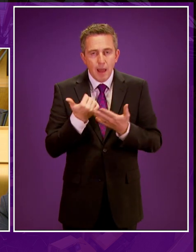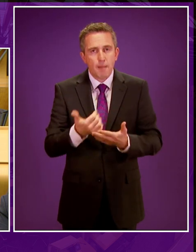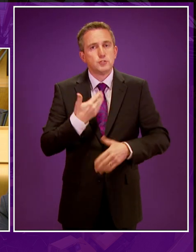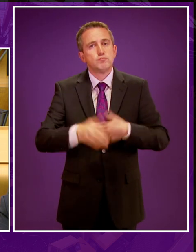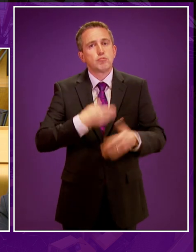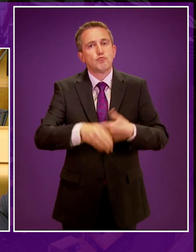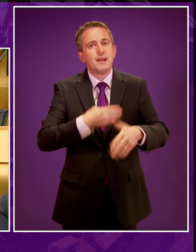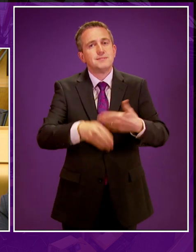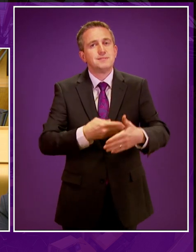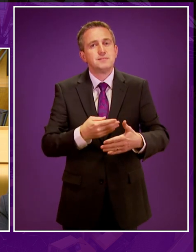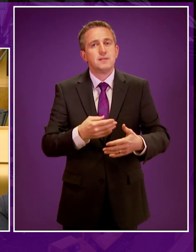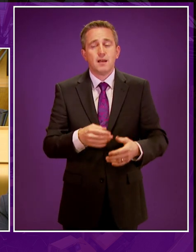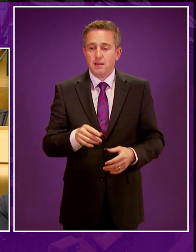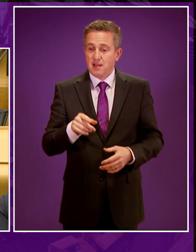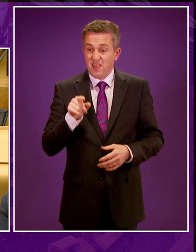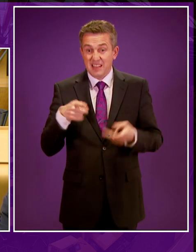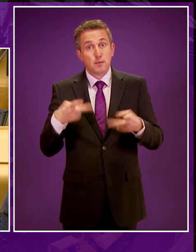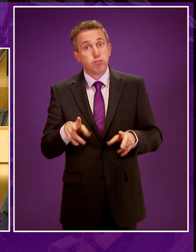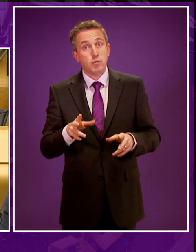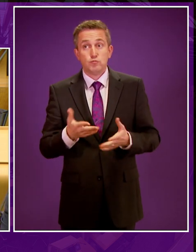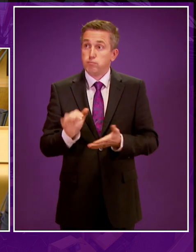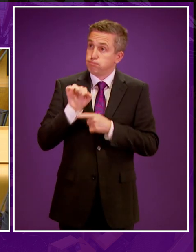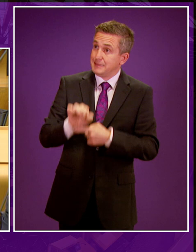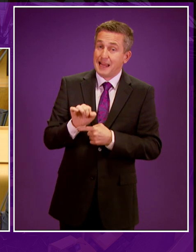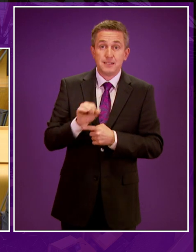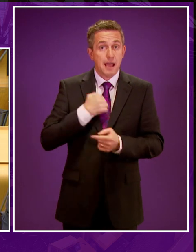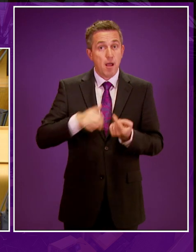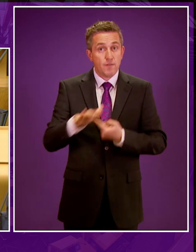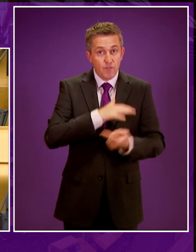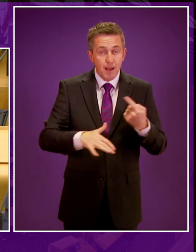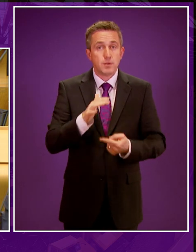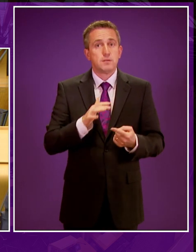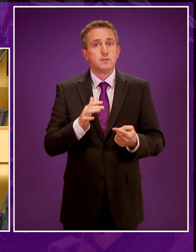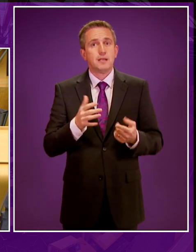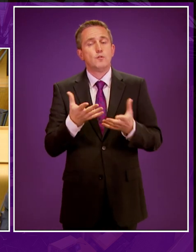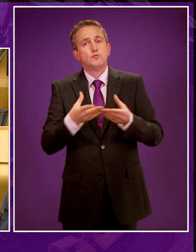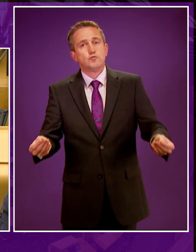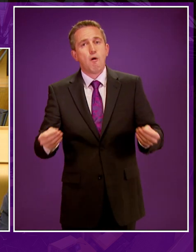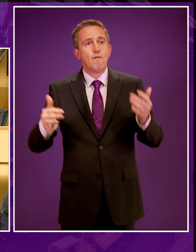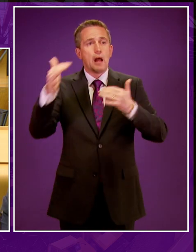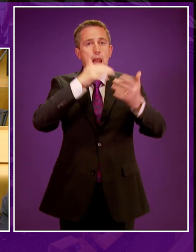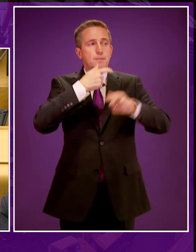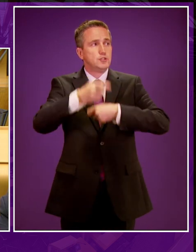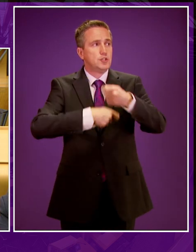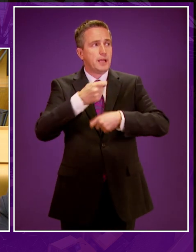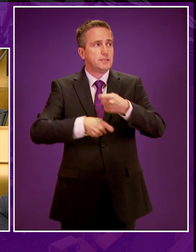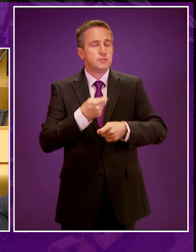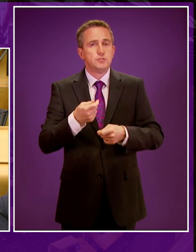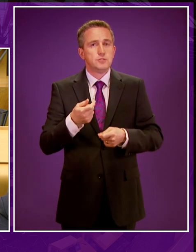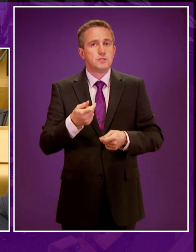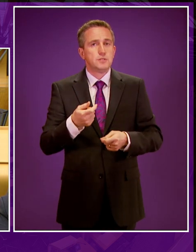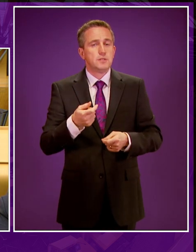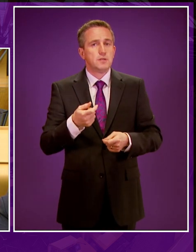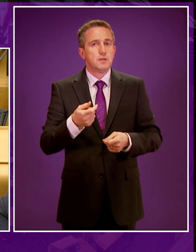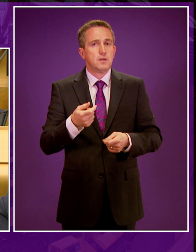It is a move to protect the environment. It is a move to help tackle climate change. And it will also represent the democratic... Member